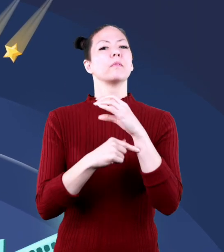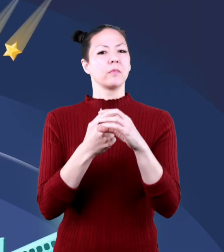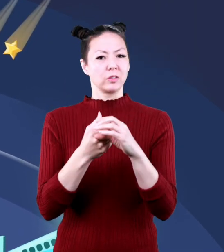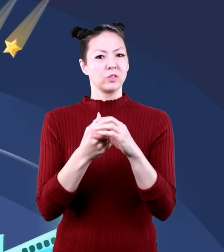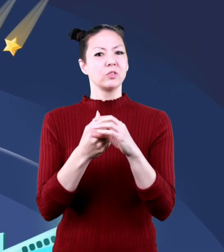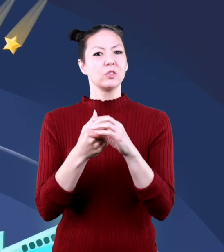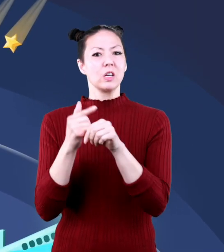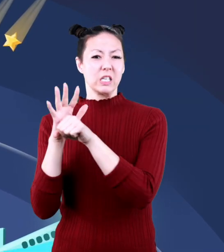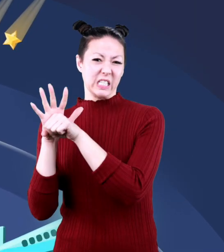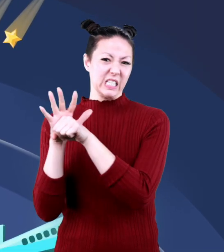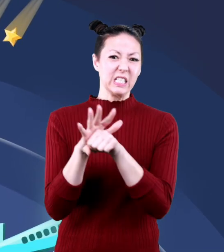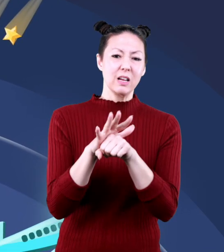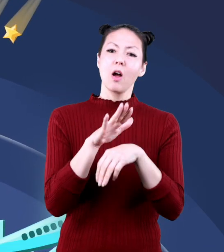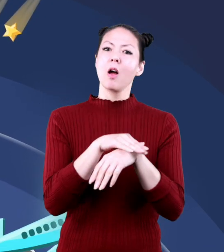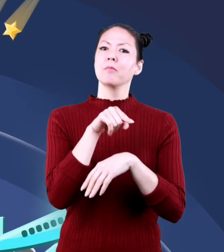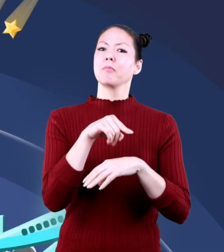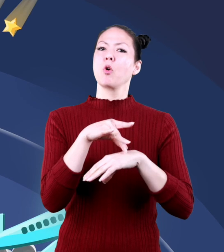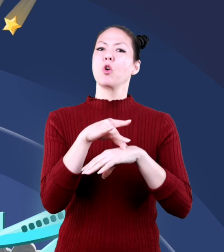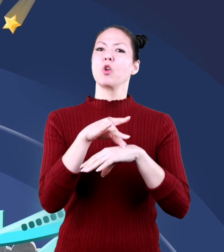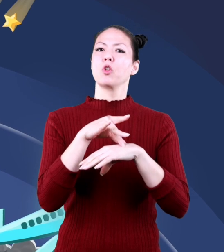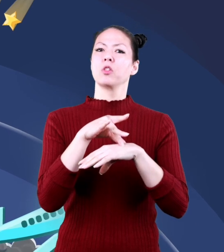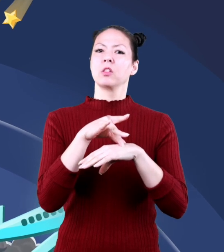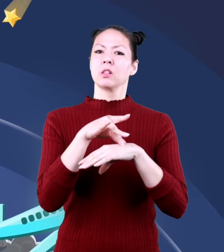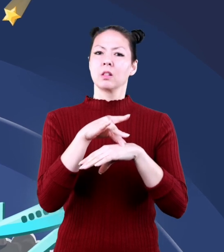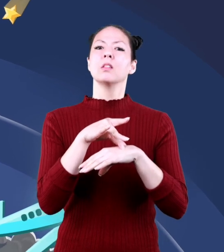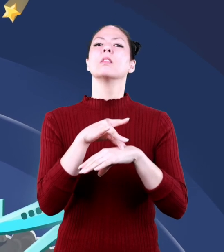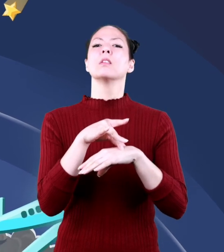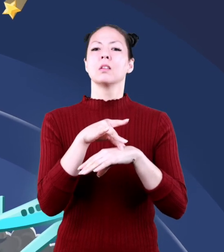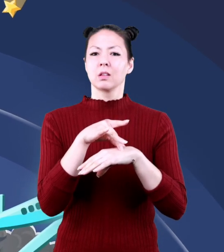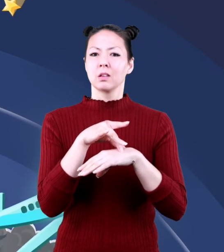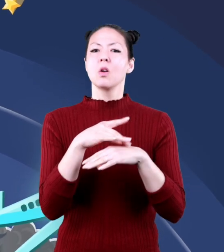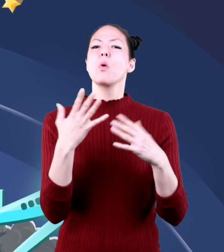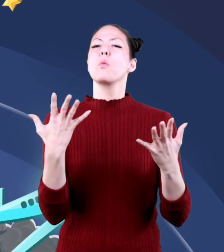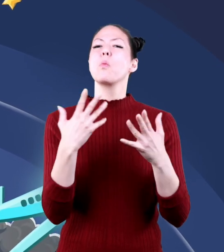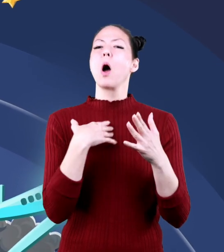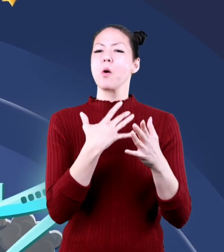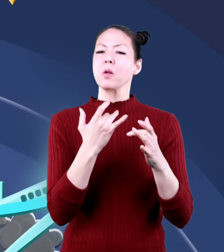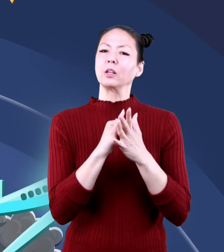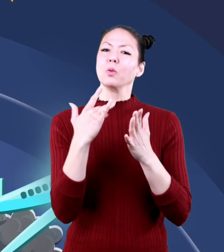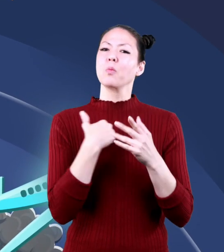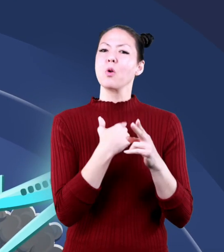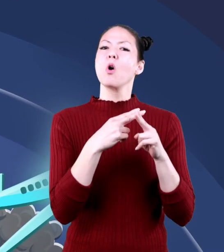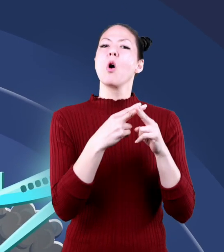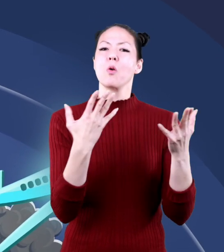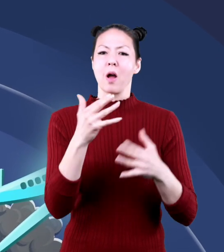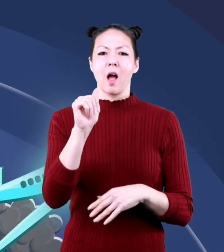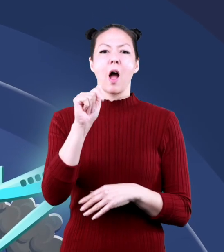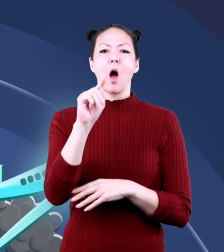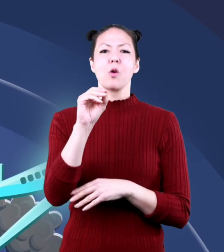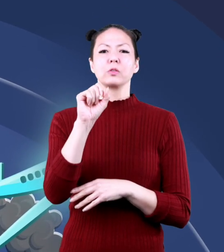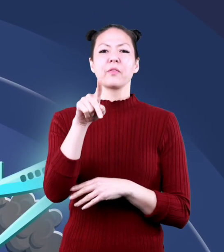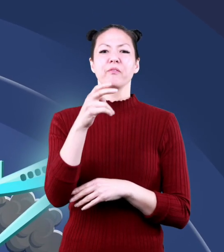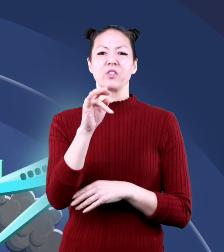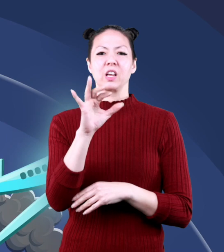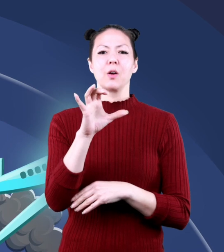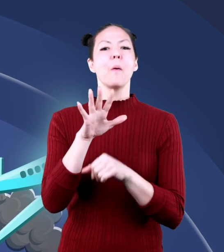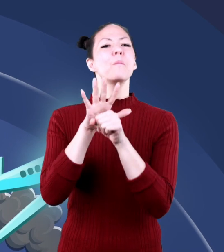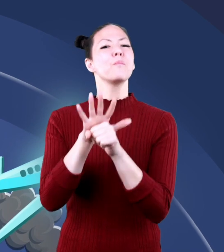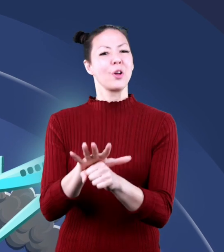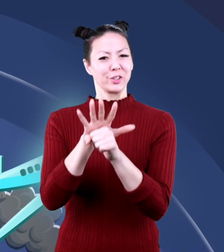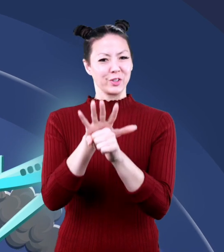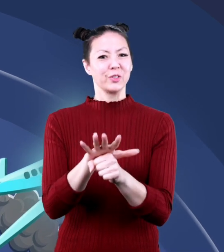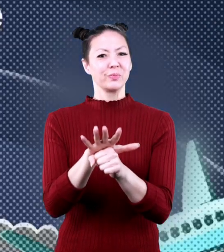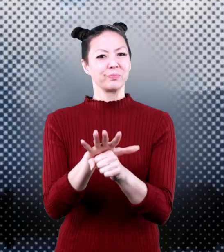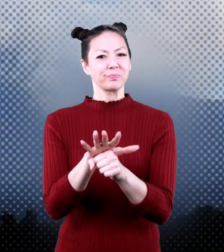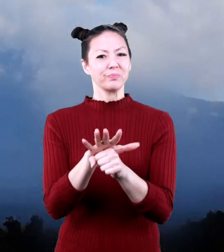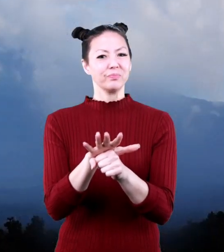atmosphere pressing down on the earth, which is why it is also sometimes called atmospheric pressure.